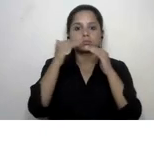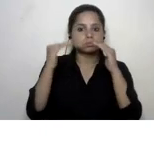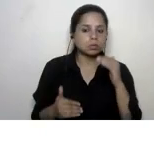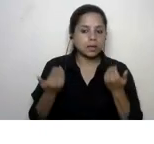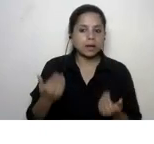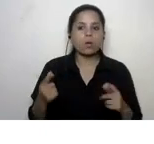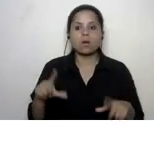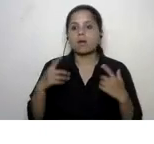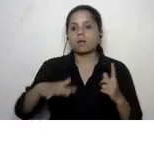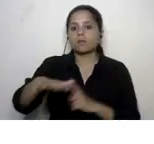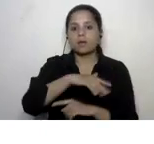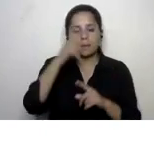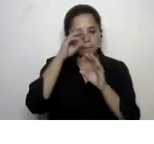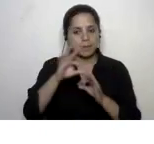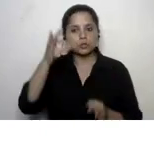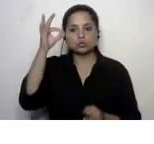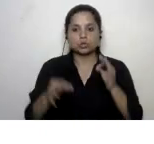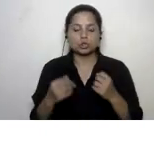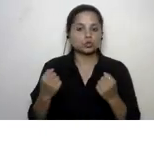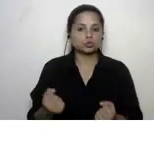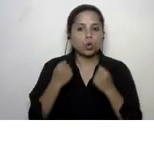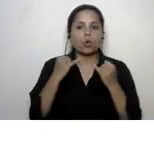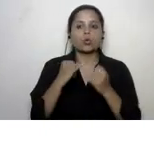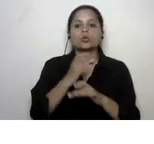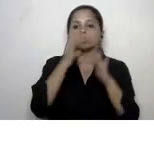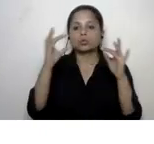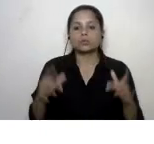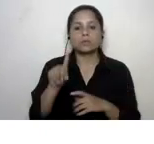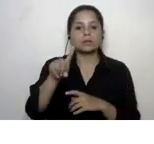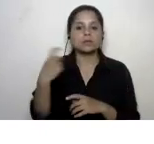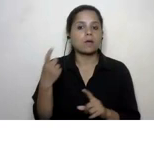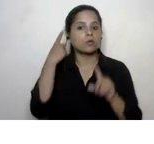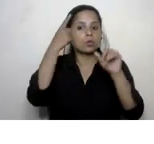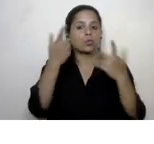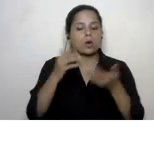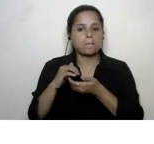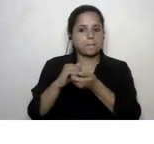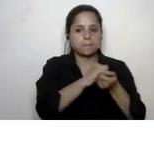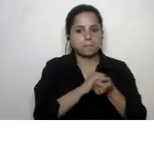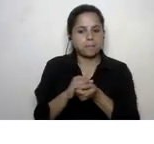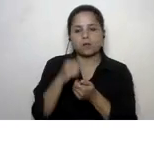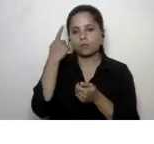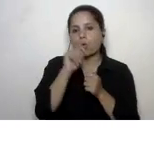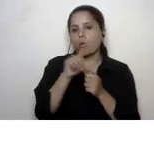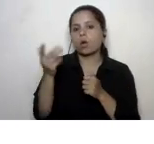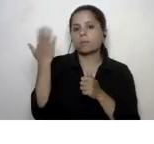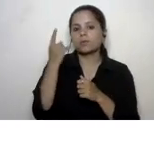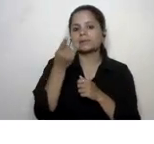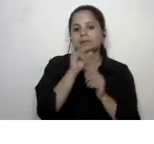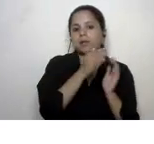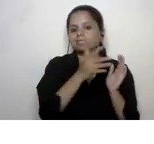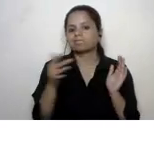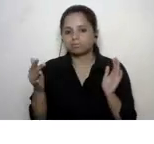land peace justice and strong institutions and the 17th goal is the partnerships for all the previous 16 goals